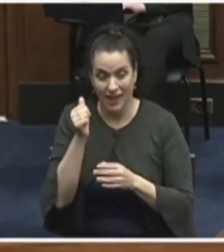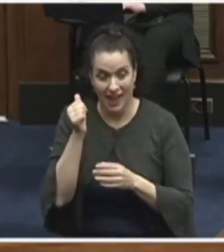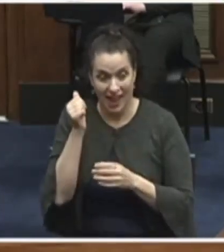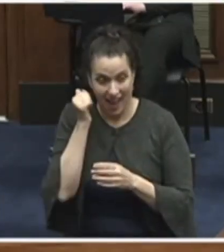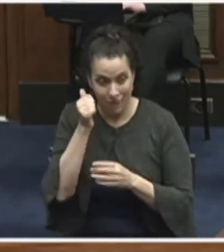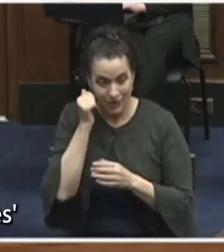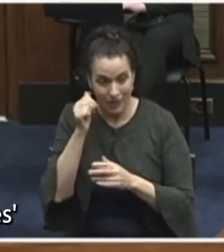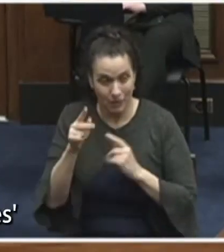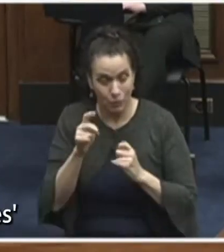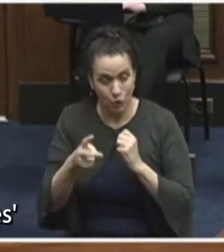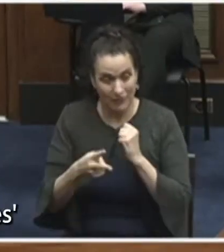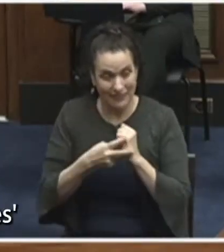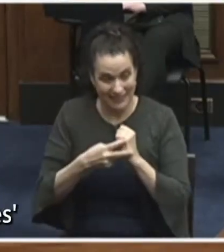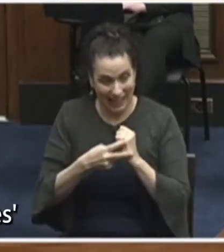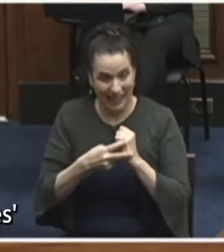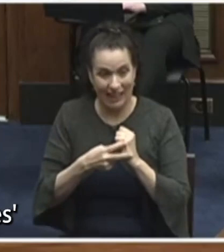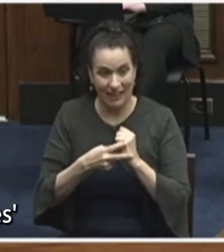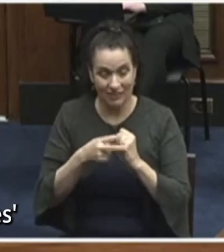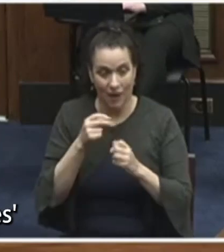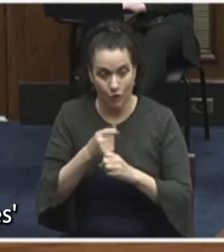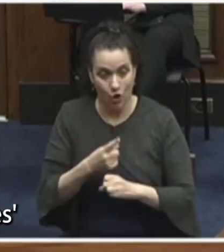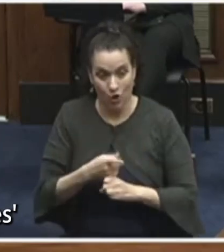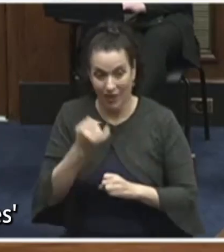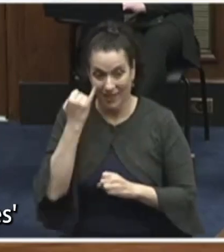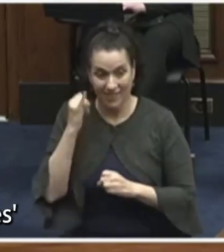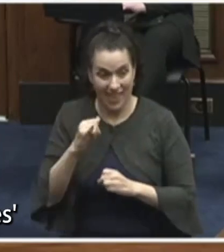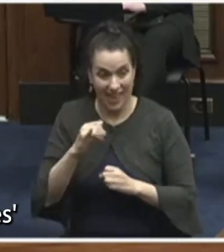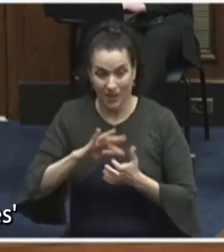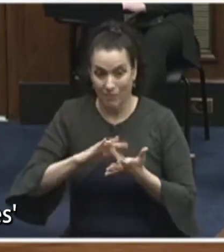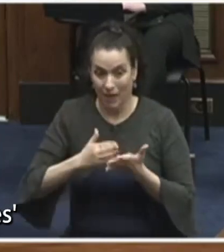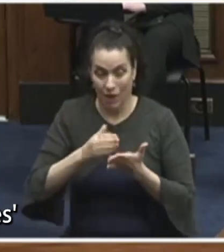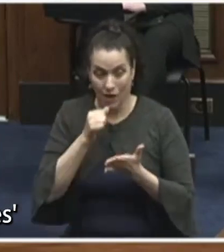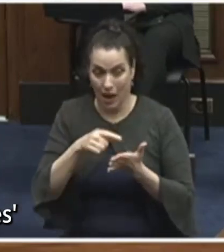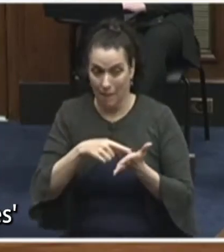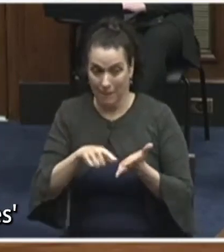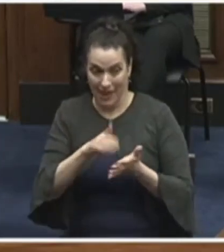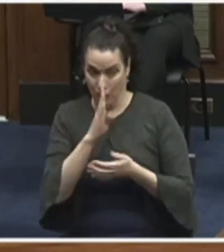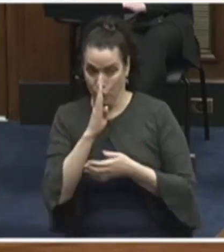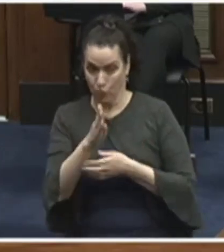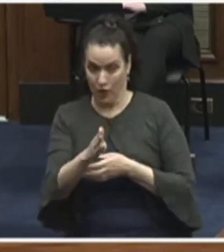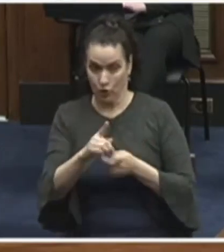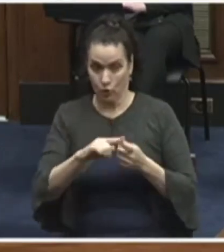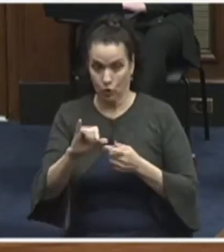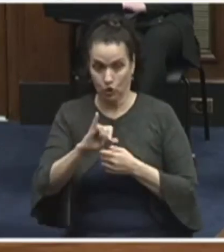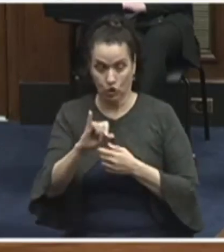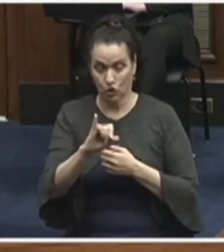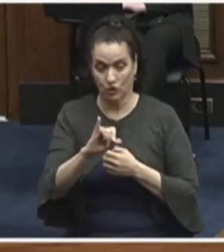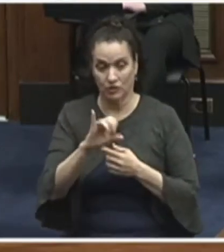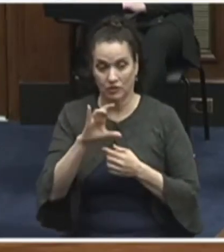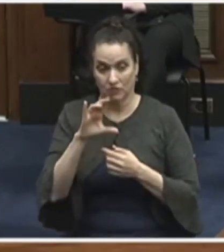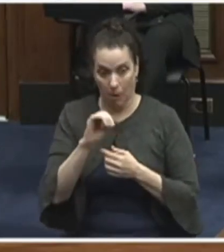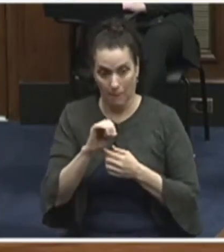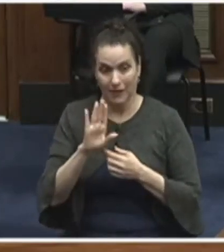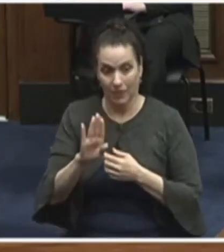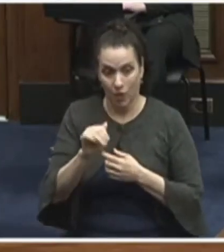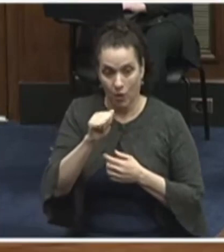saving per year if it weren't going directly to insurance companies' private profits, correct?